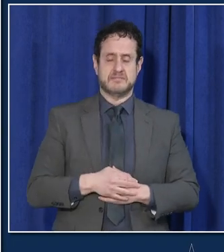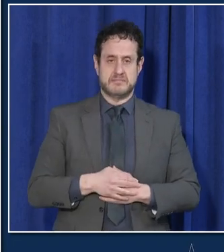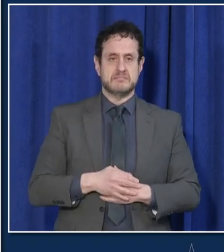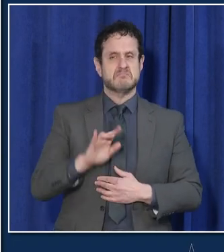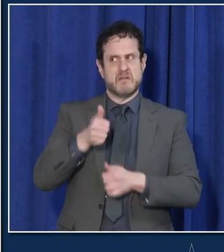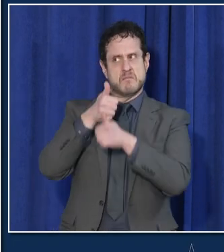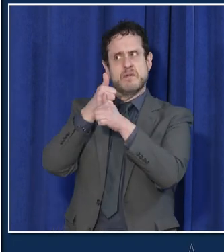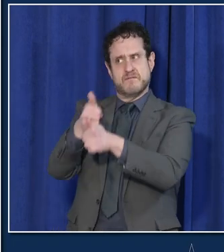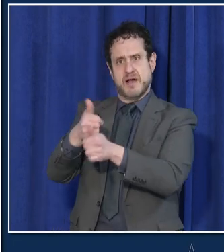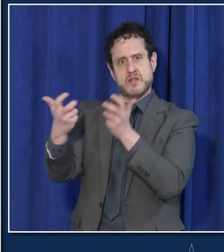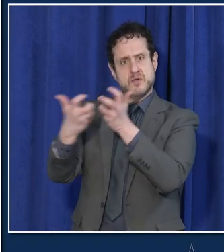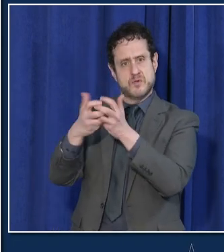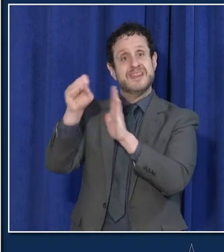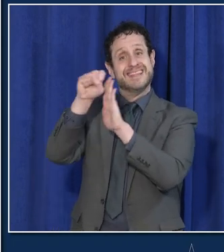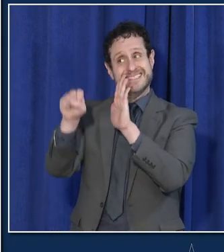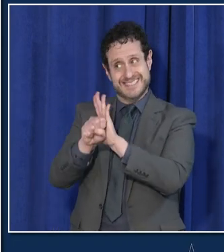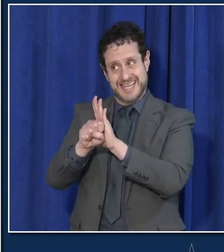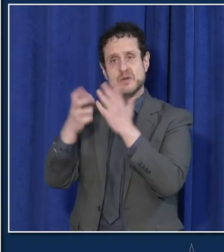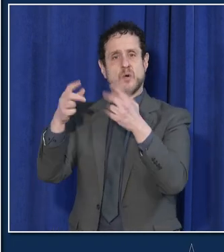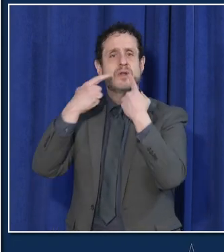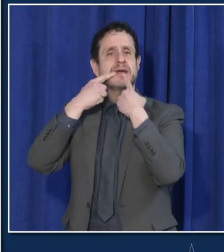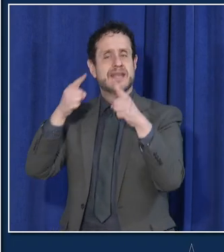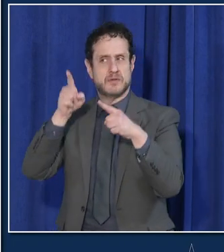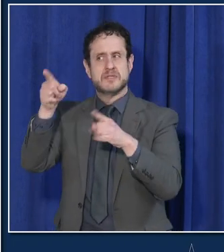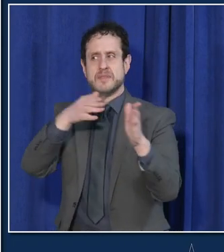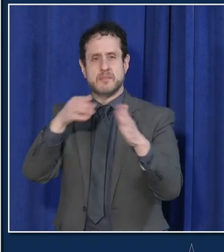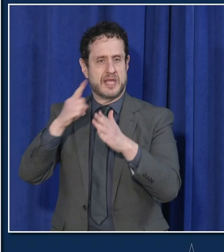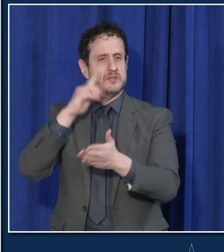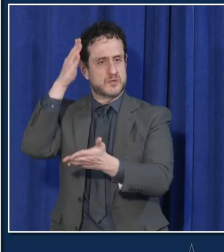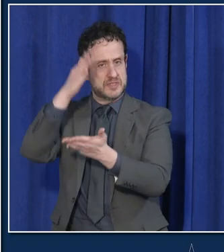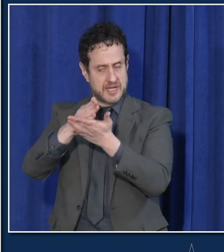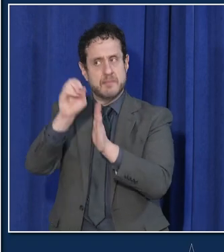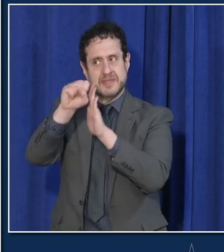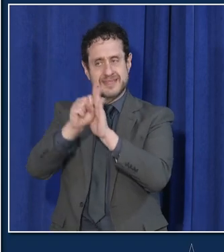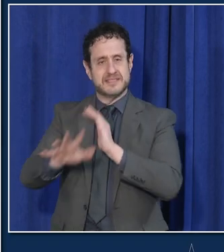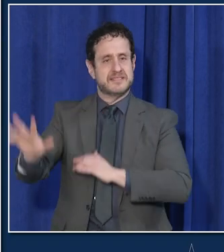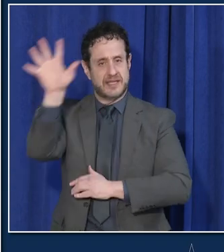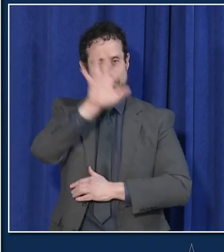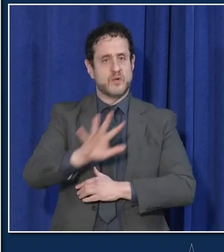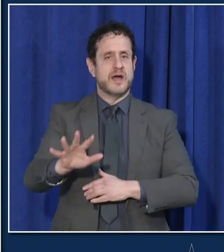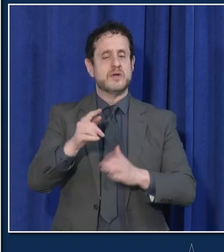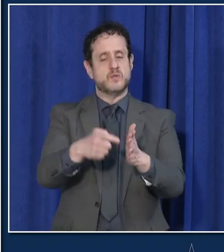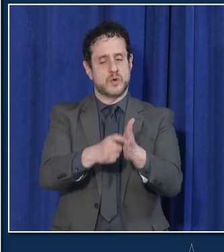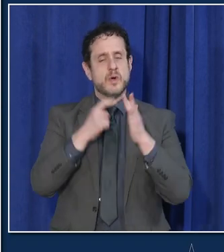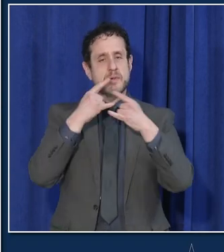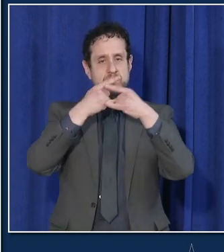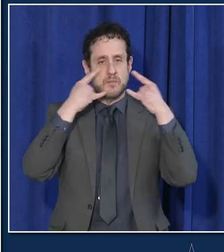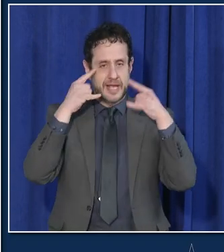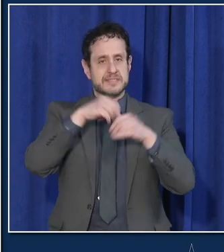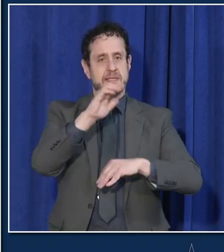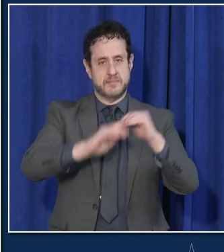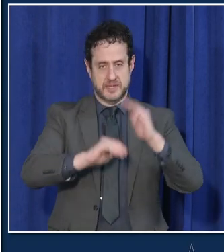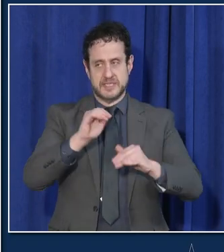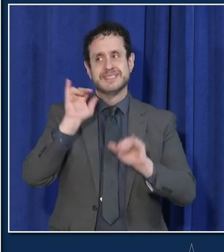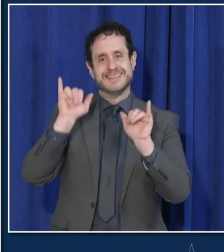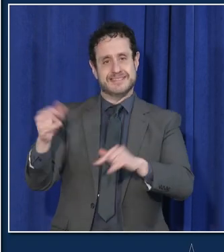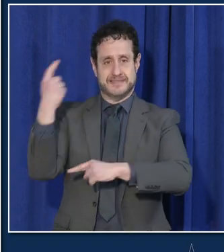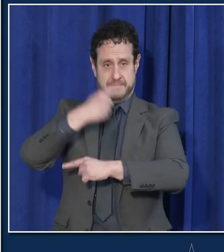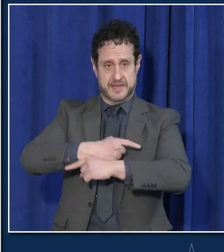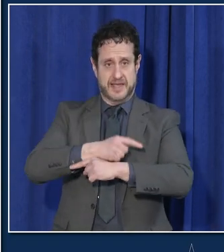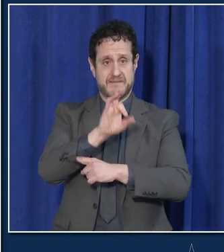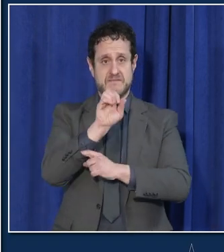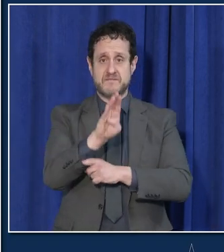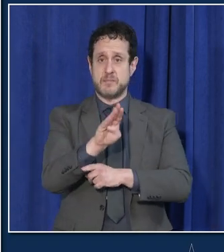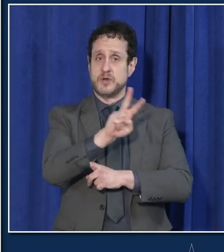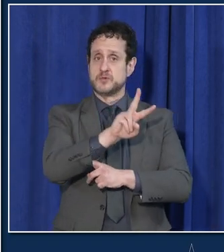with the state's previously announced plans to lift the statewide indoor mask mandate on that same day. And